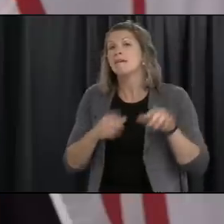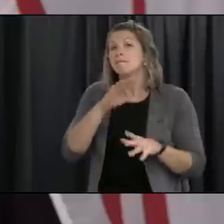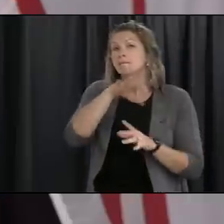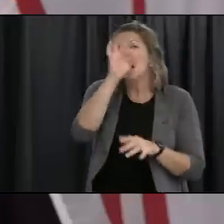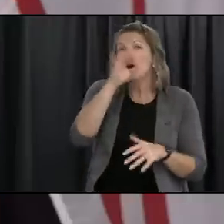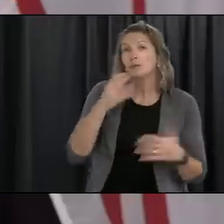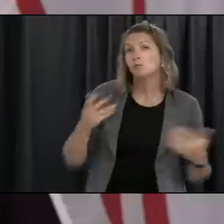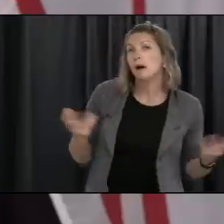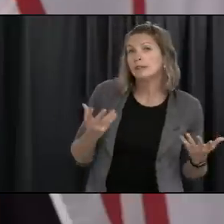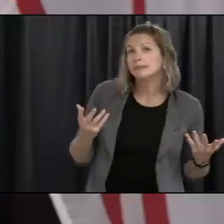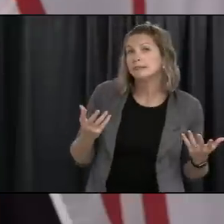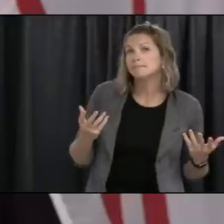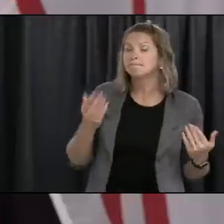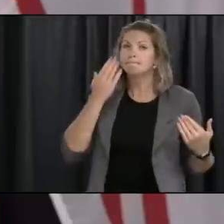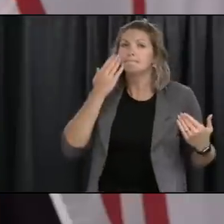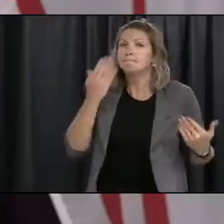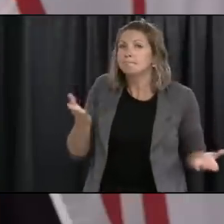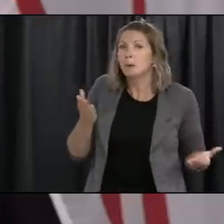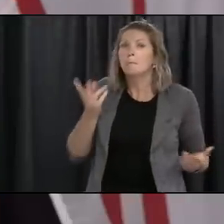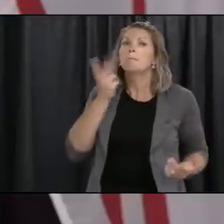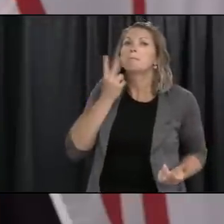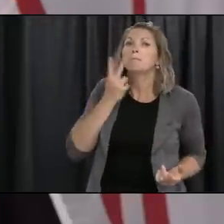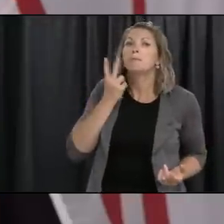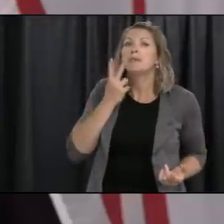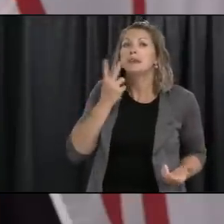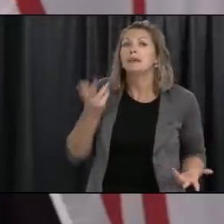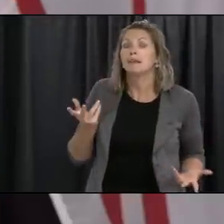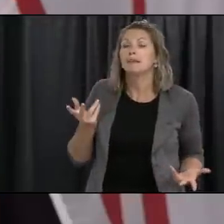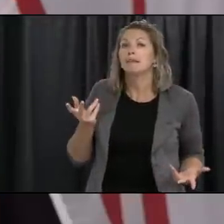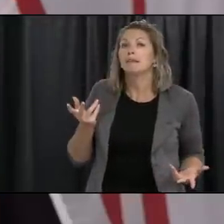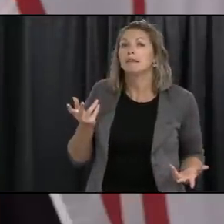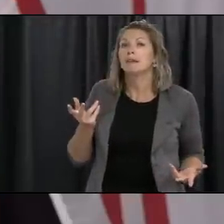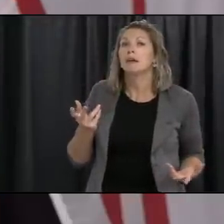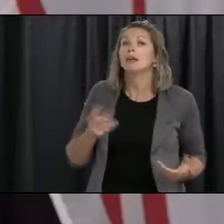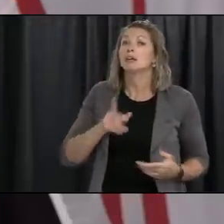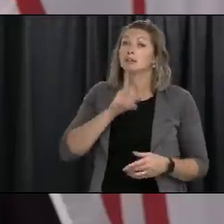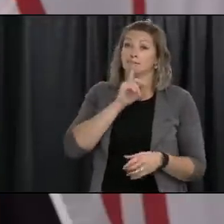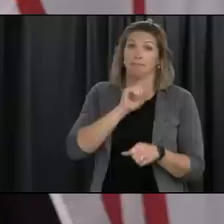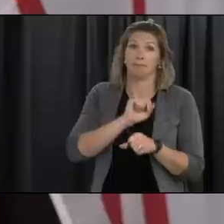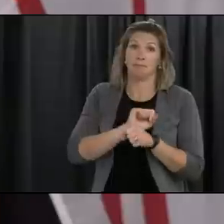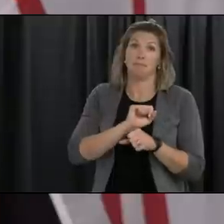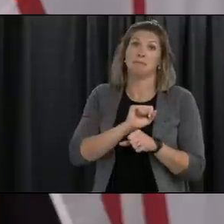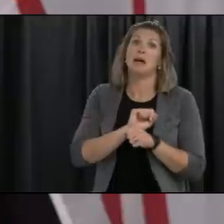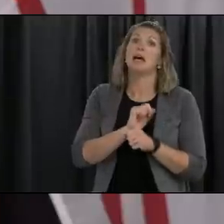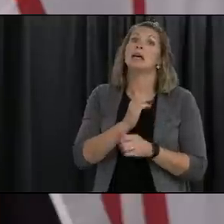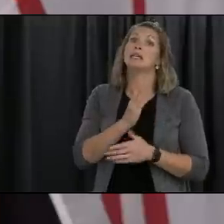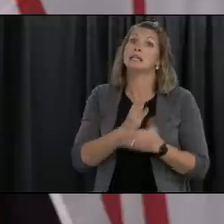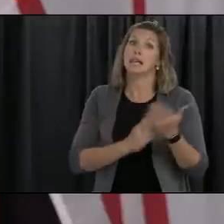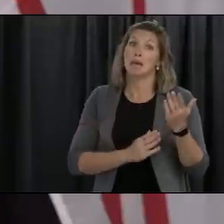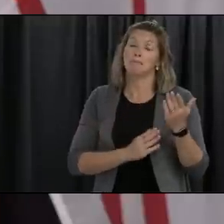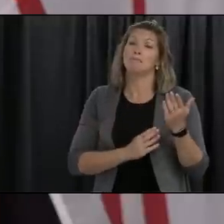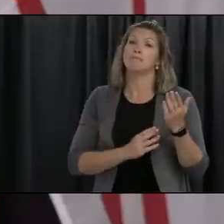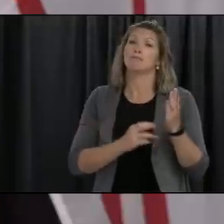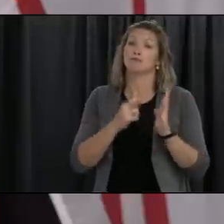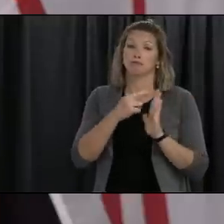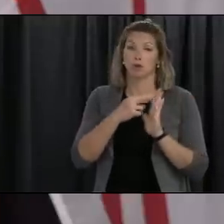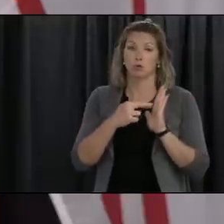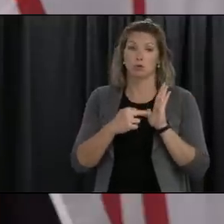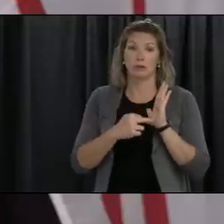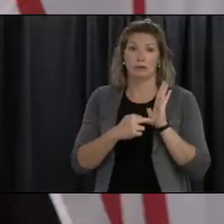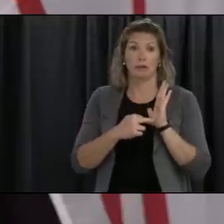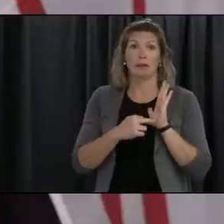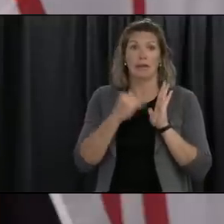is if in a very simplistic way there have been significant breaches of the requirements there will have to be